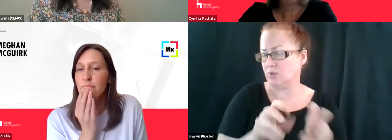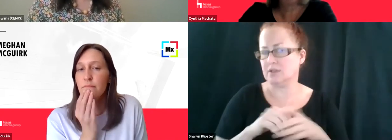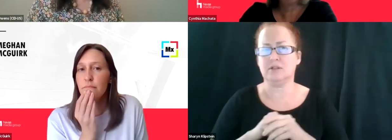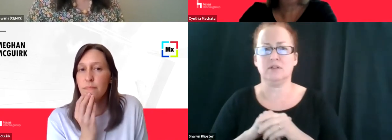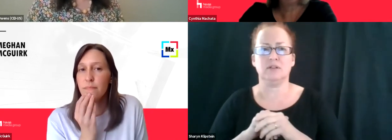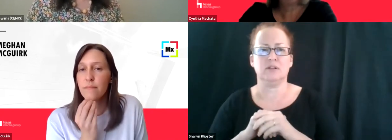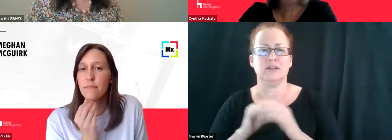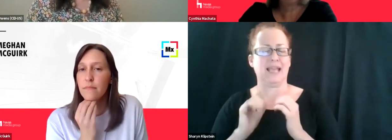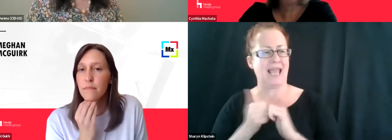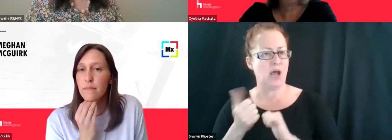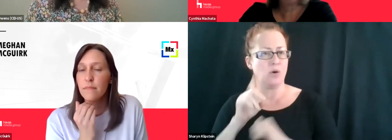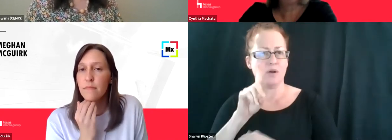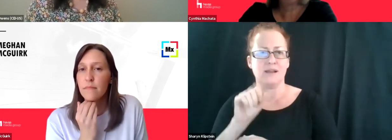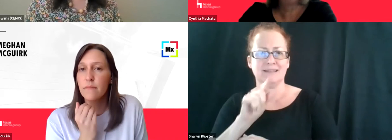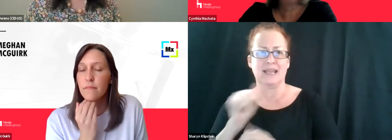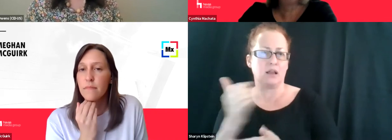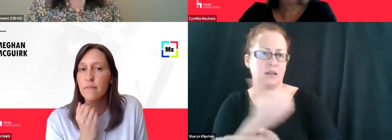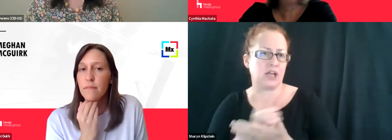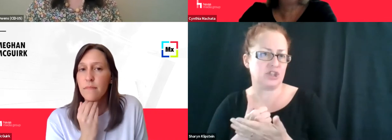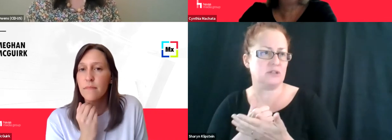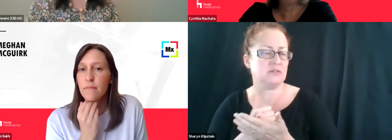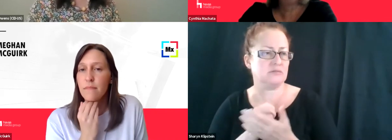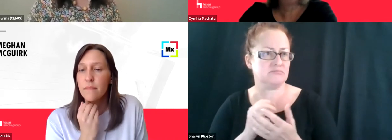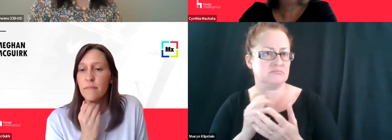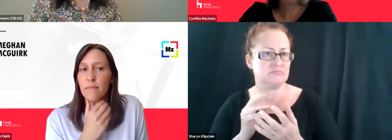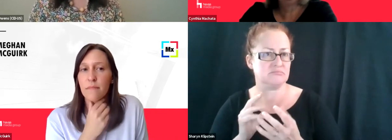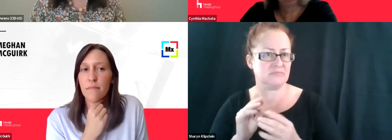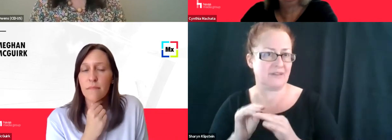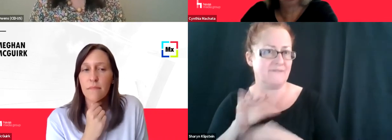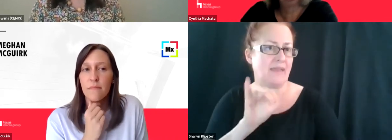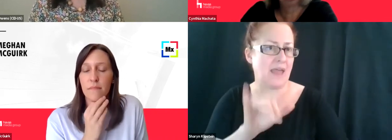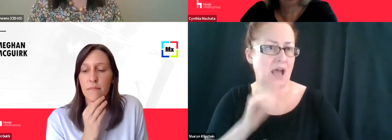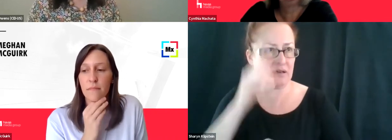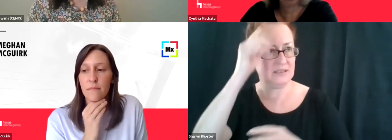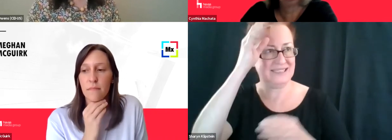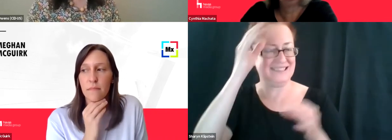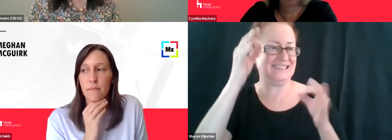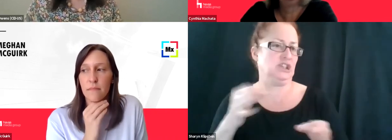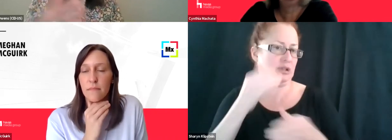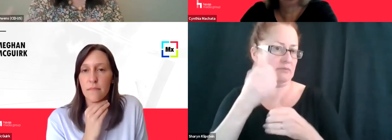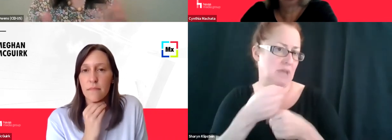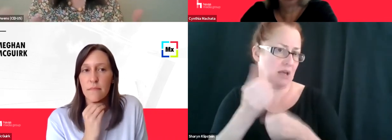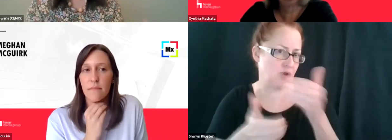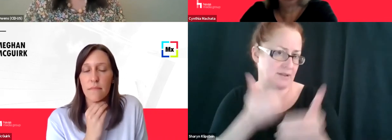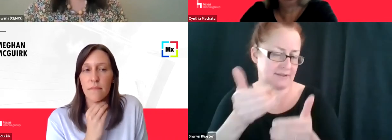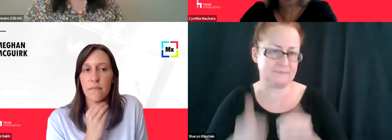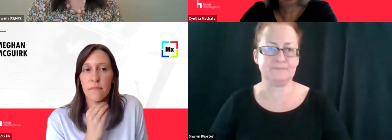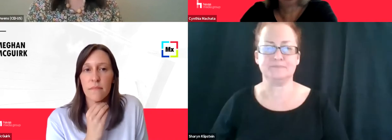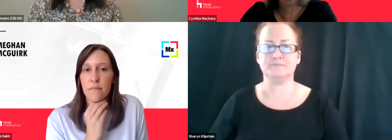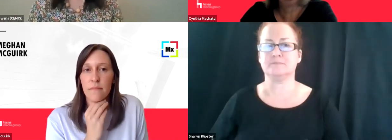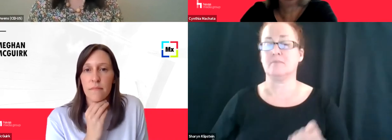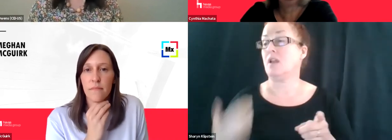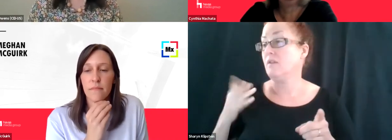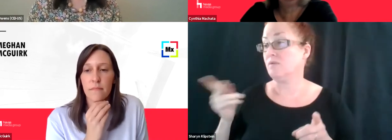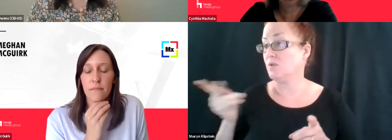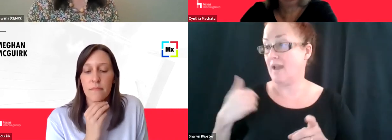contribute to that decision-making process? Um, you know, I think, uh, if either of you have any comments